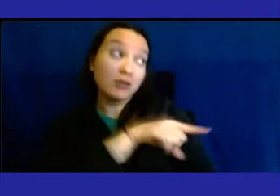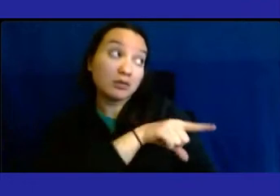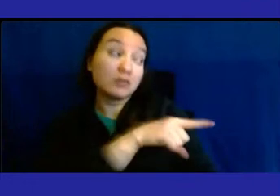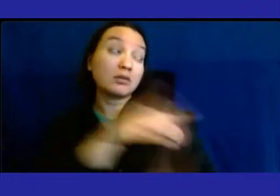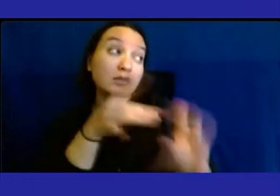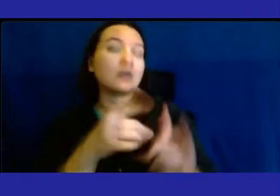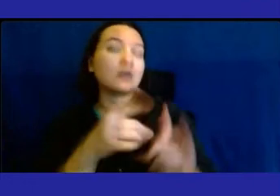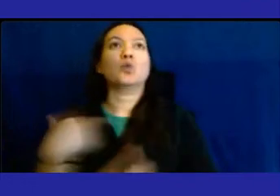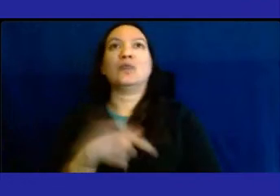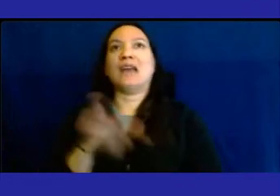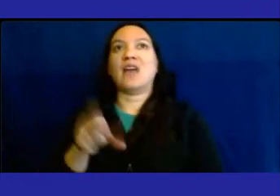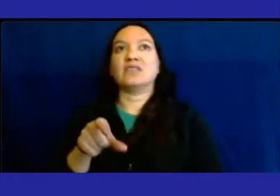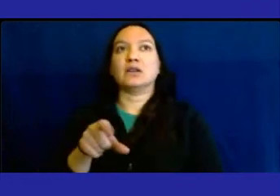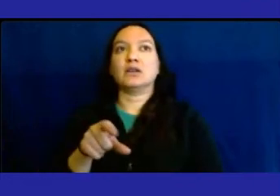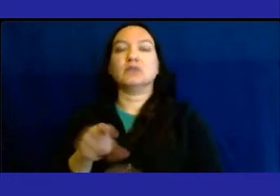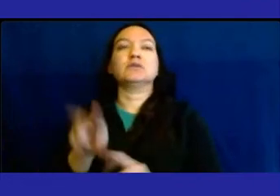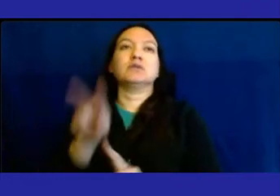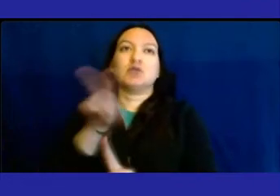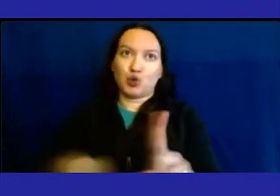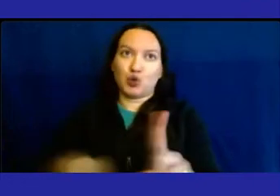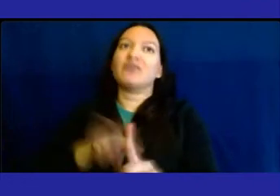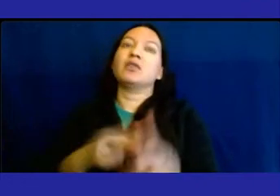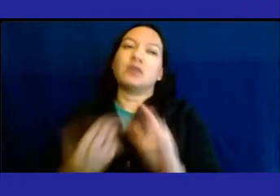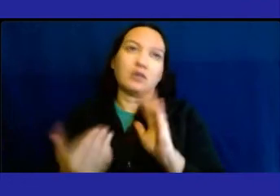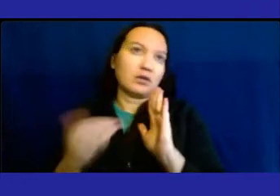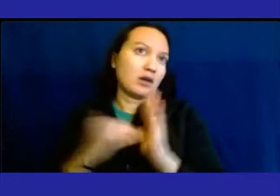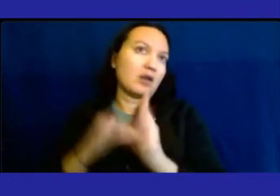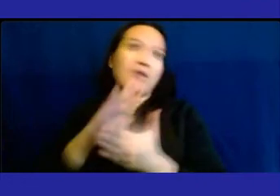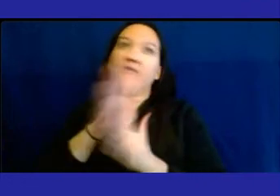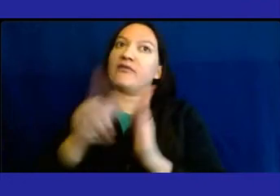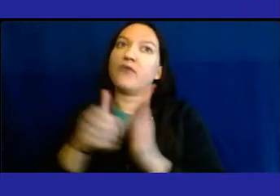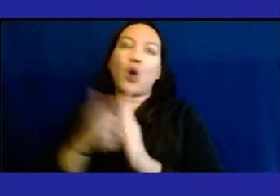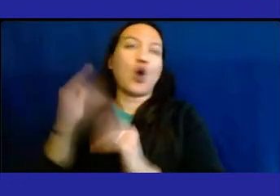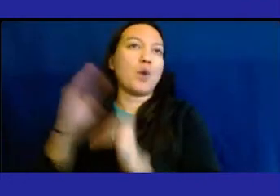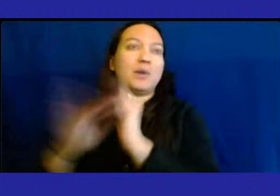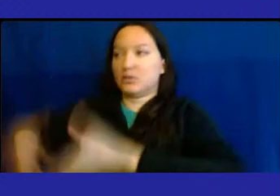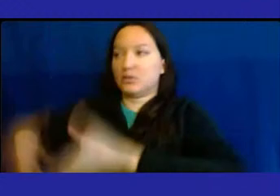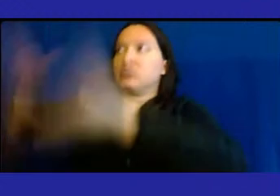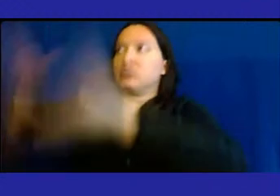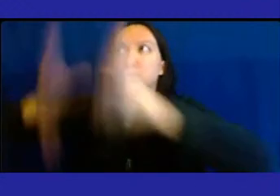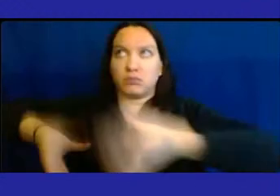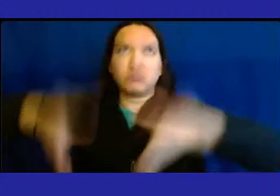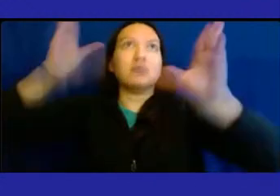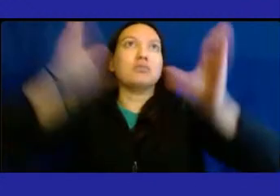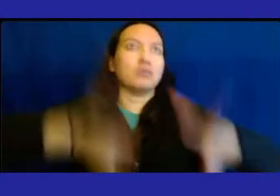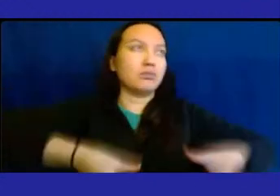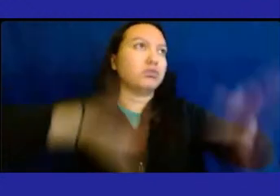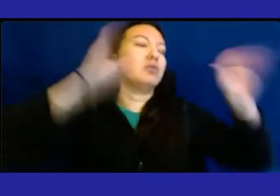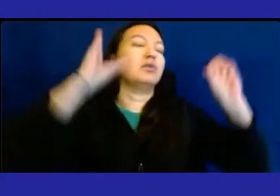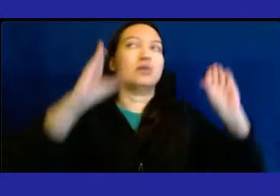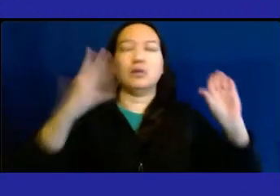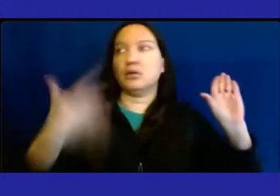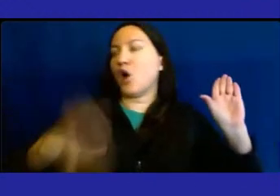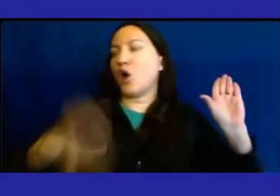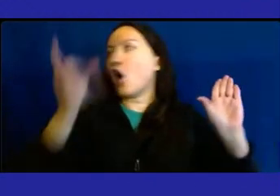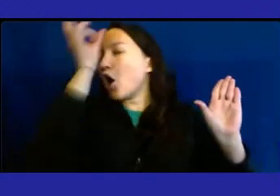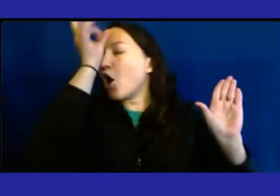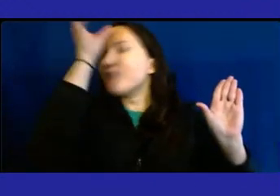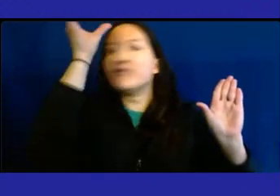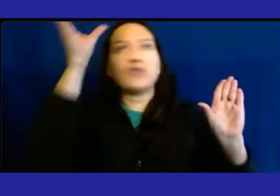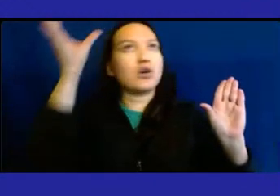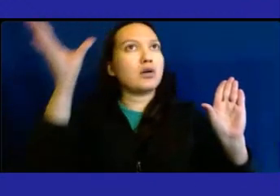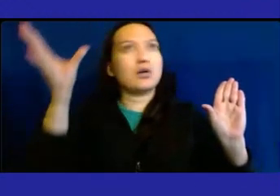of like look over it again. We have all those buildings going up, and it's tremendous buildings, and it's horrible. And I want